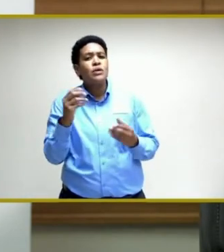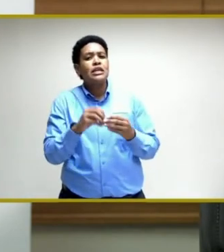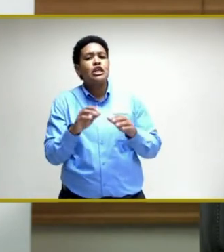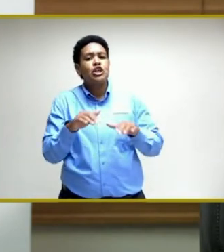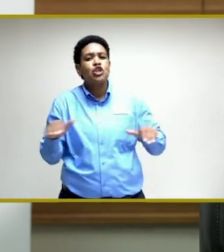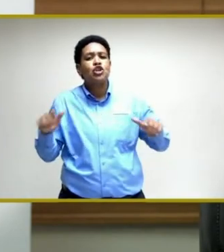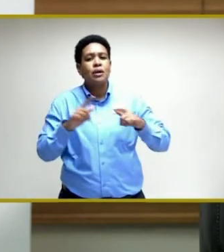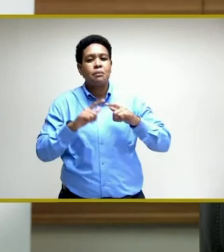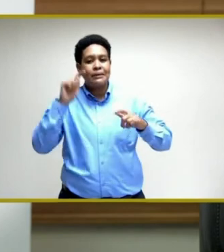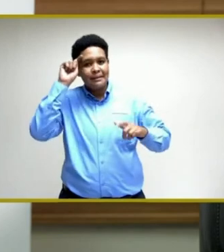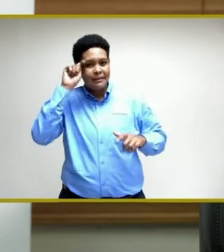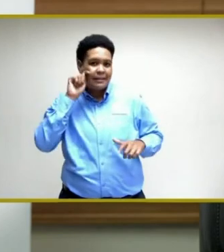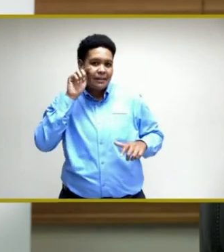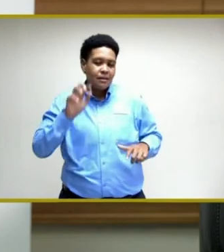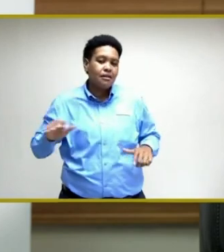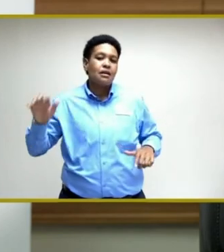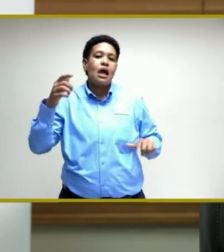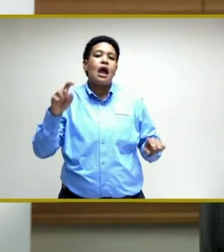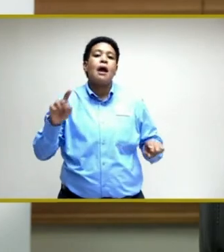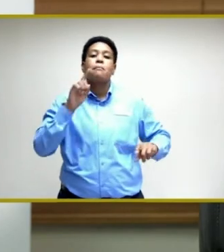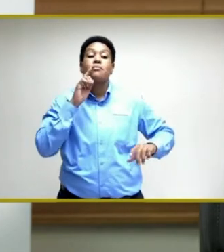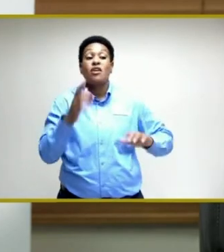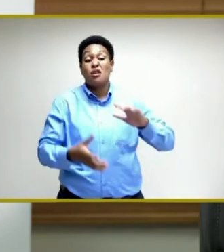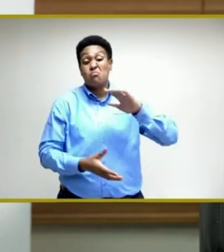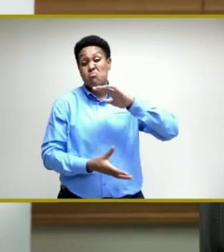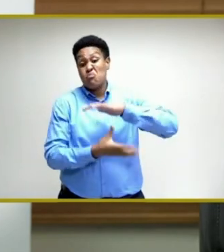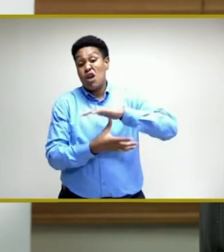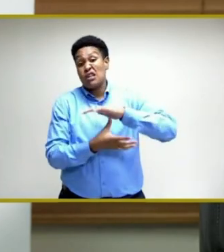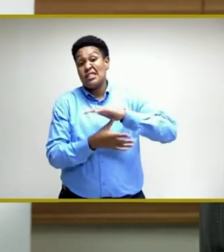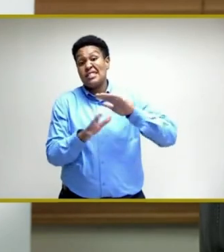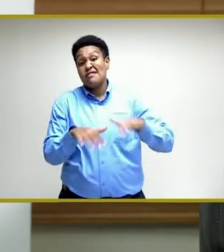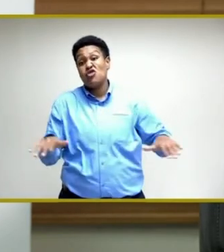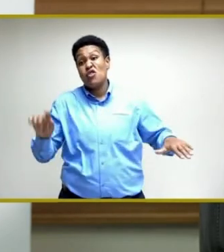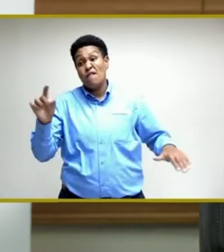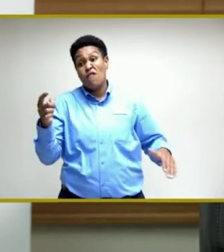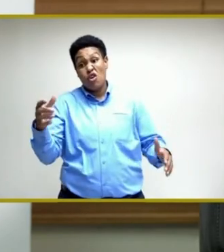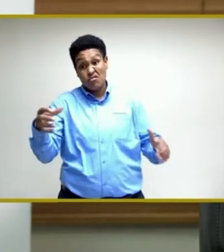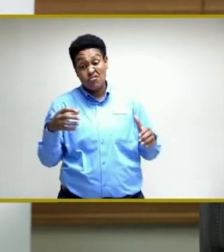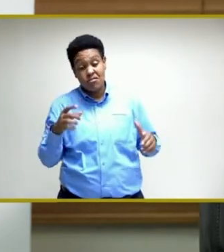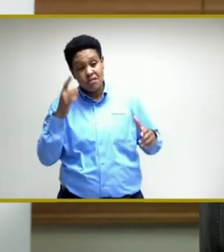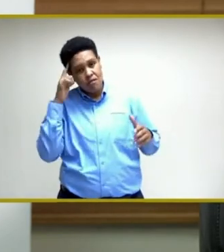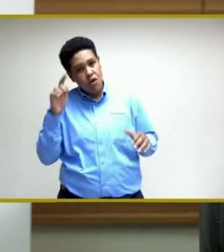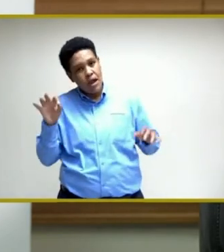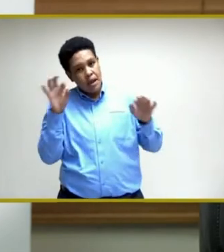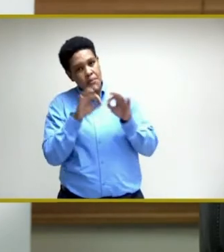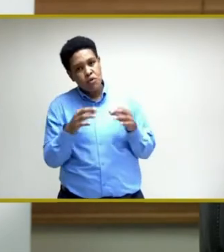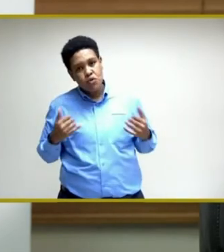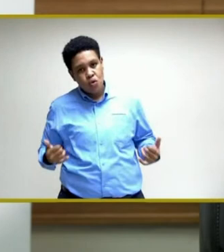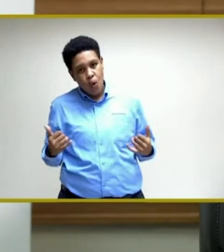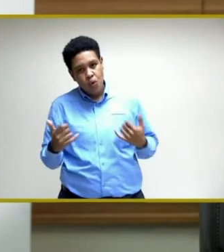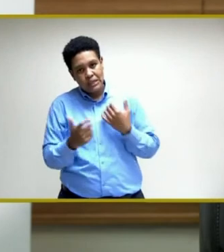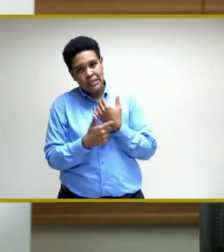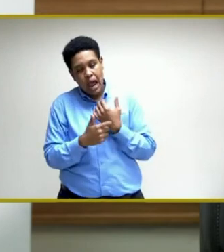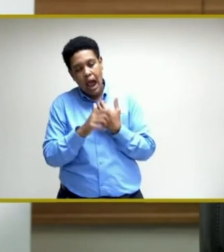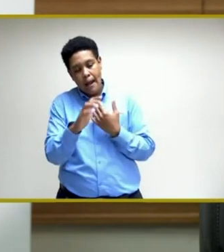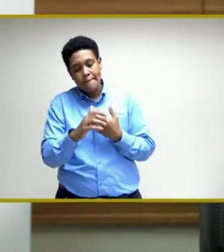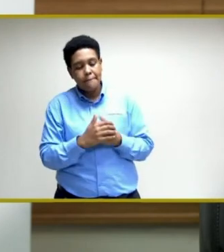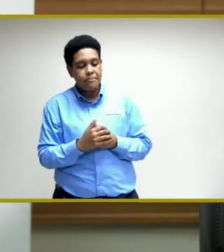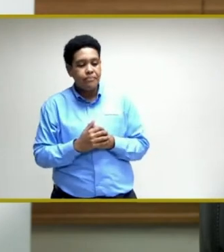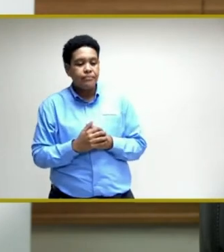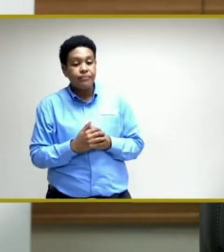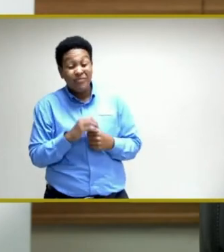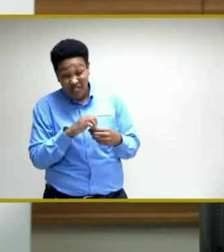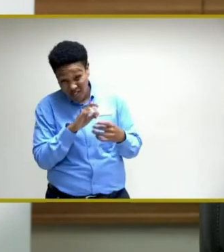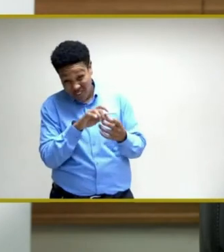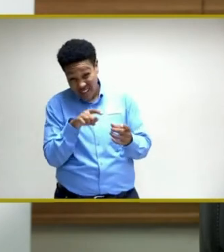and adolescents. And the prioritization of children is, for us, critical at this juncture. And in this